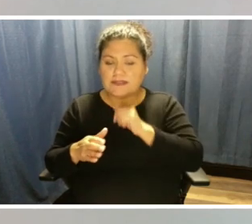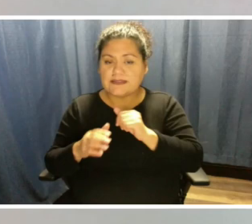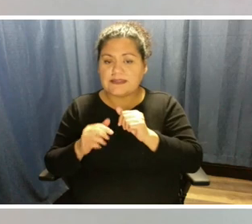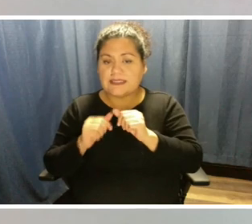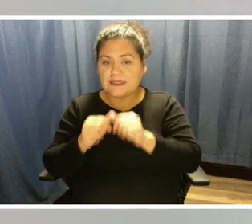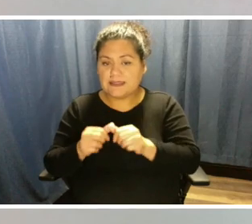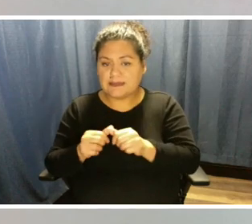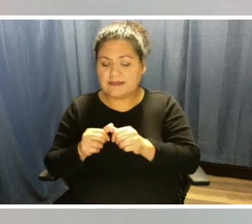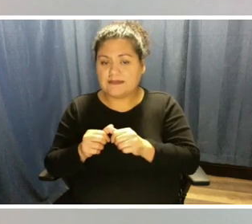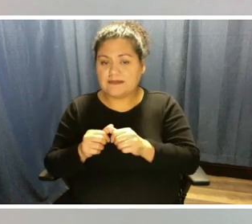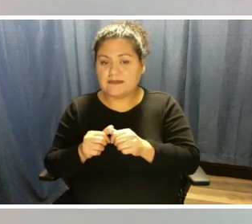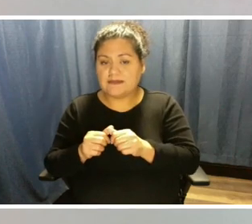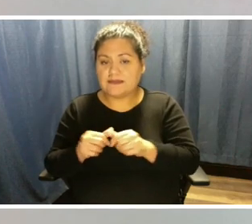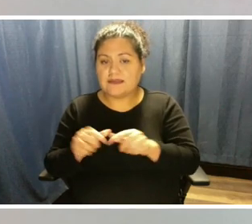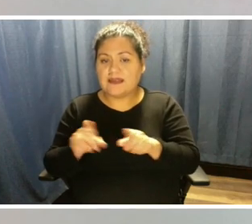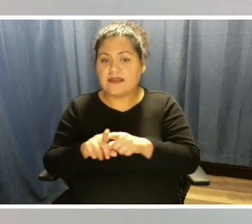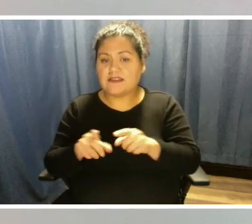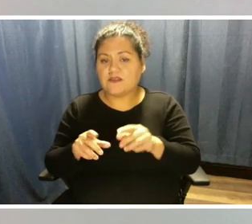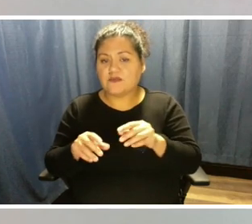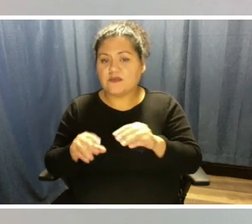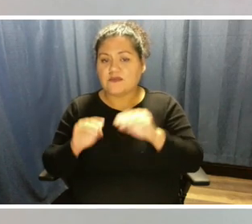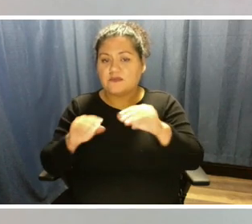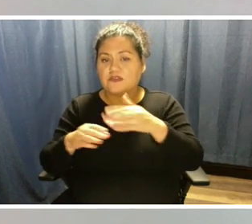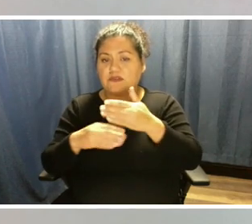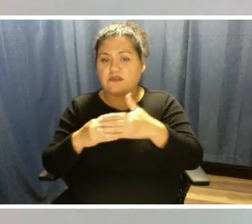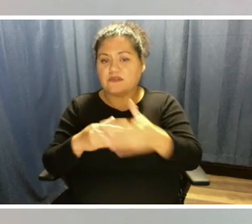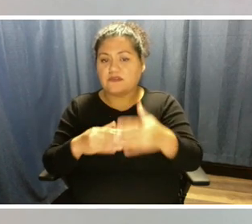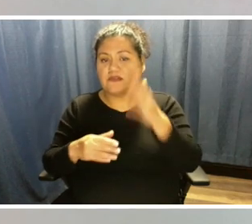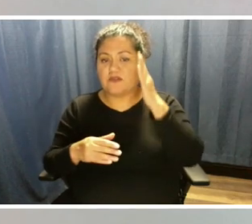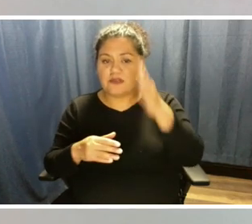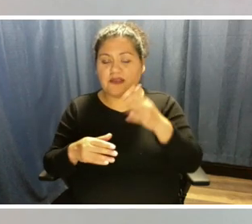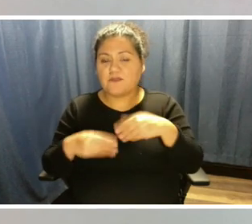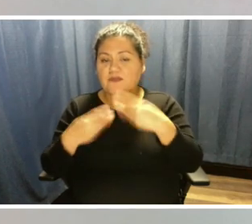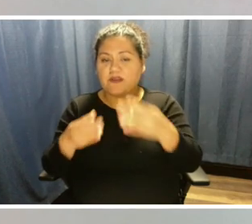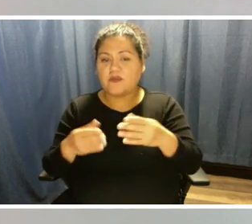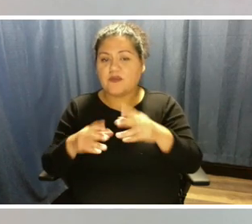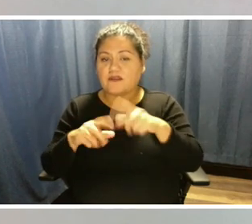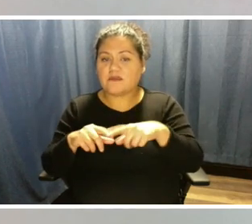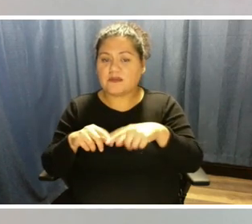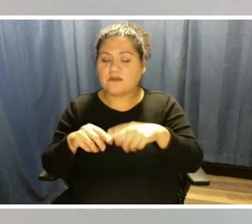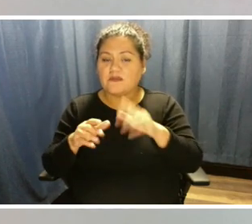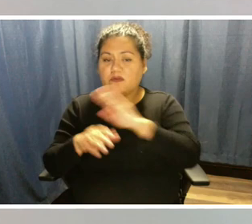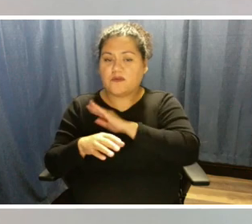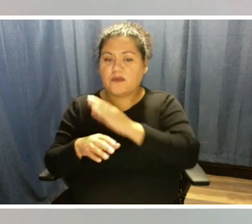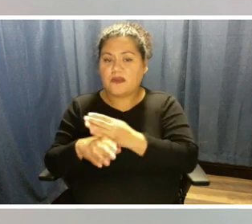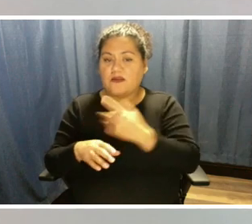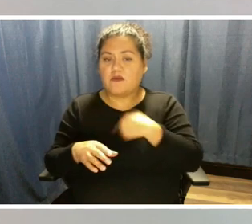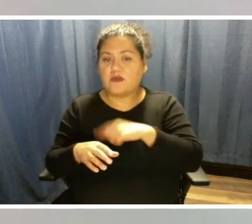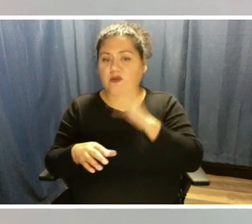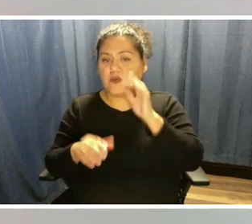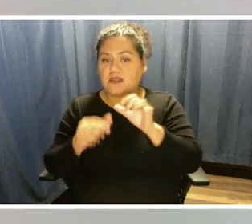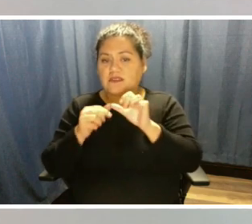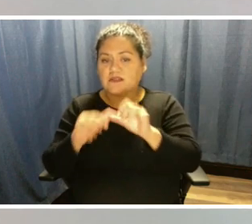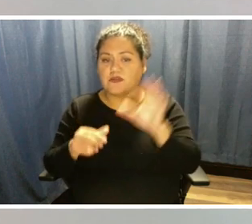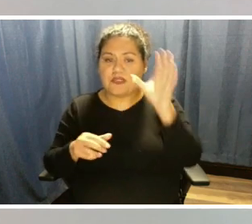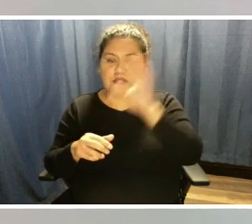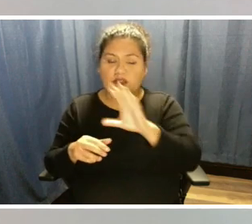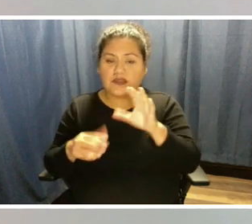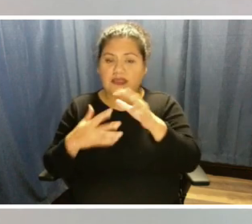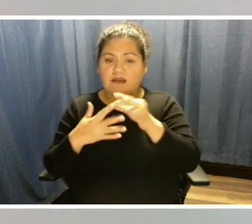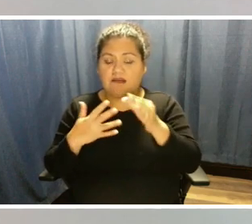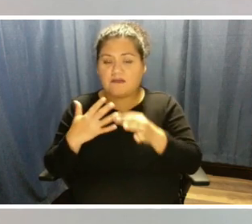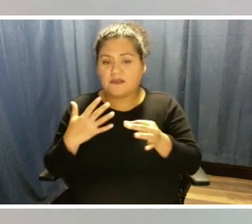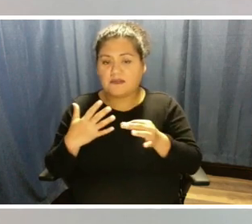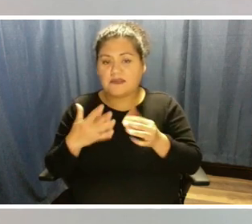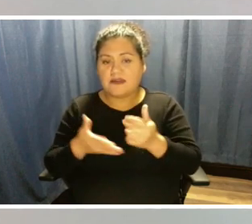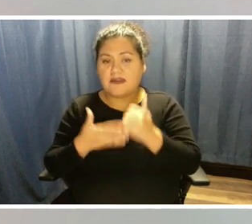we move into the future and providing you with reliable power. And so we'll continually look at options that help us